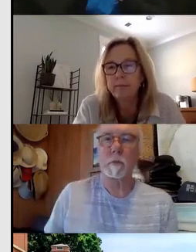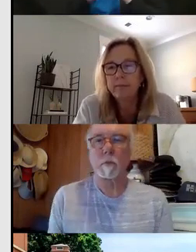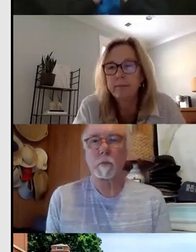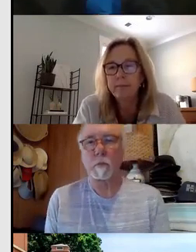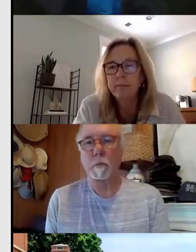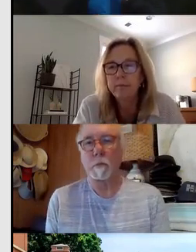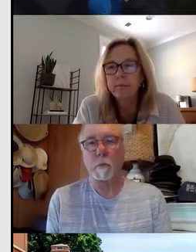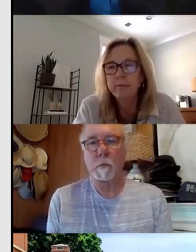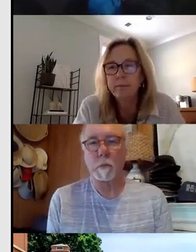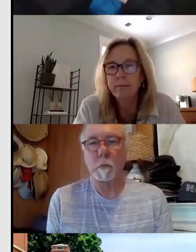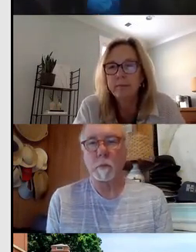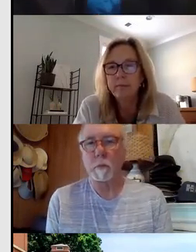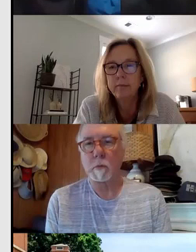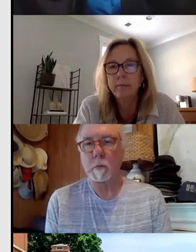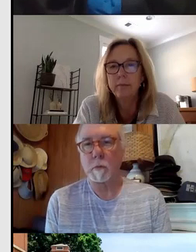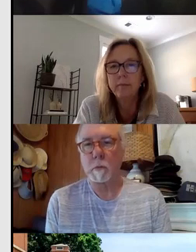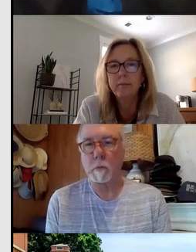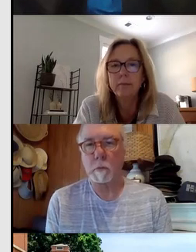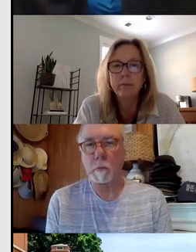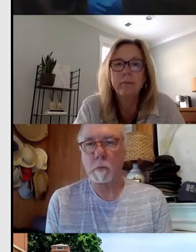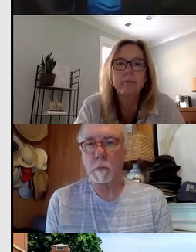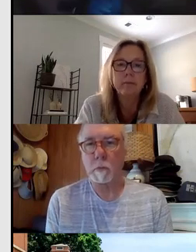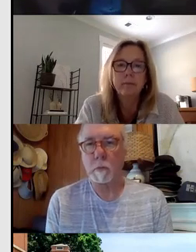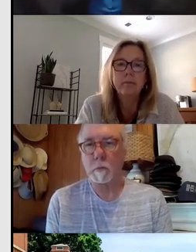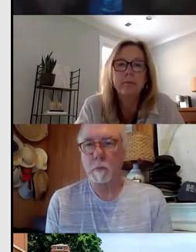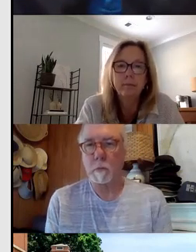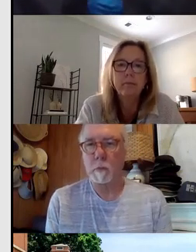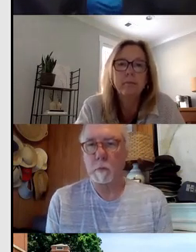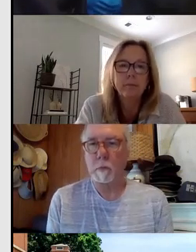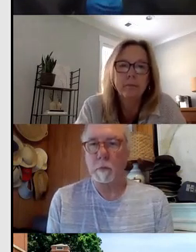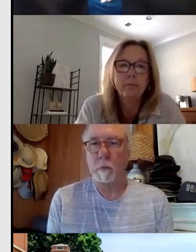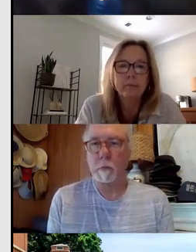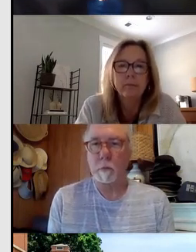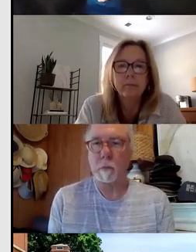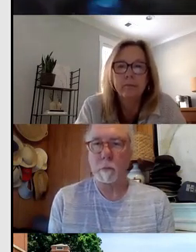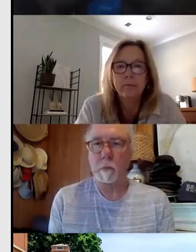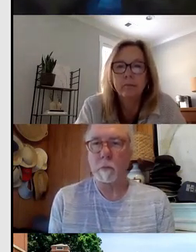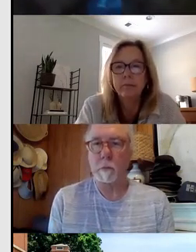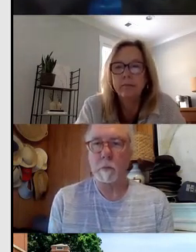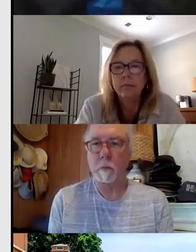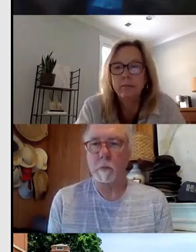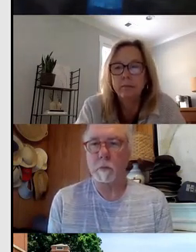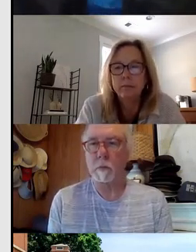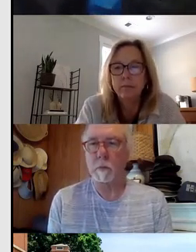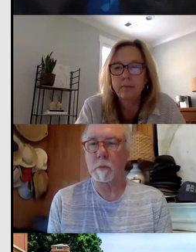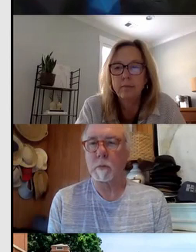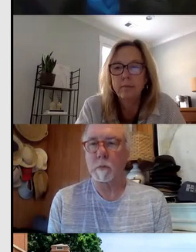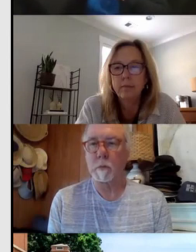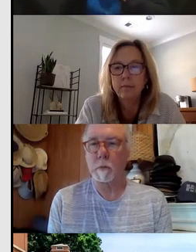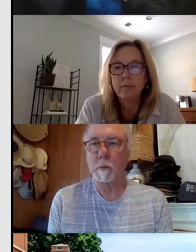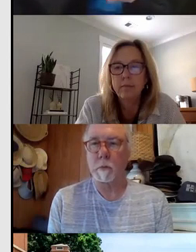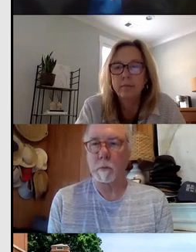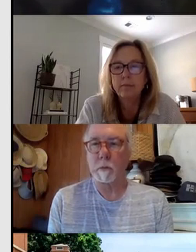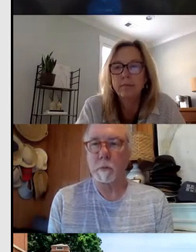outline, this is what the school district is responsible for, and this is what they have that's available for programming in each of these pre-ETS five required activity